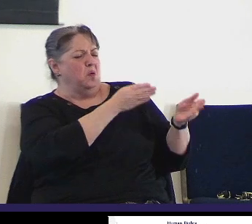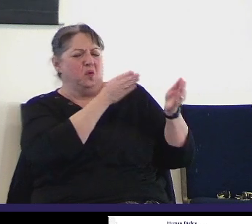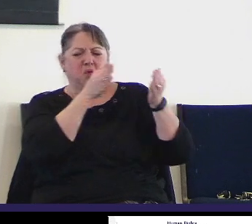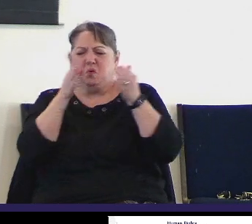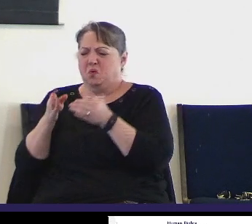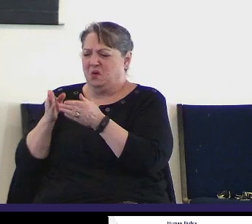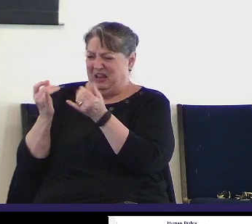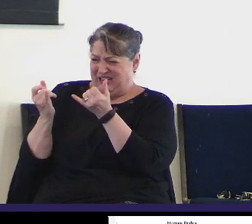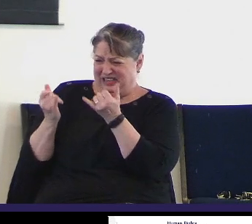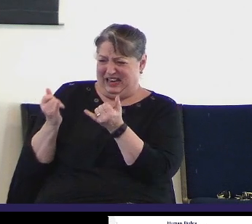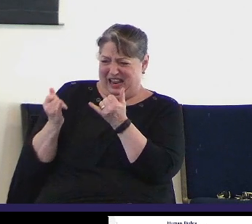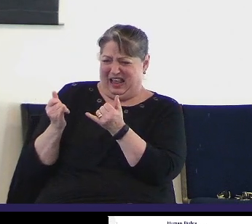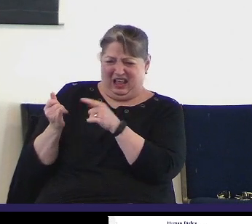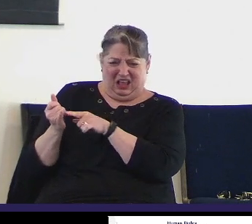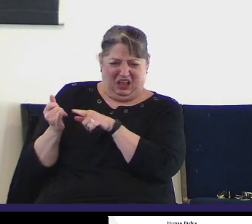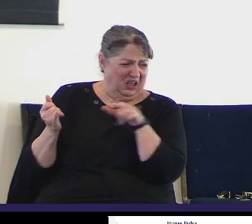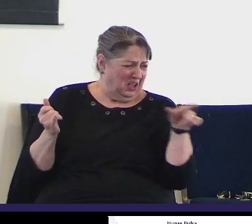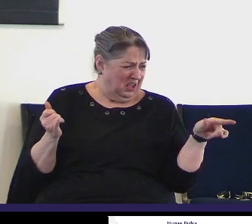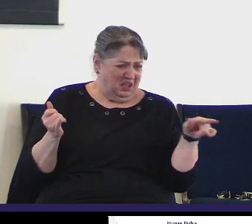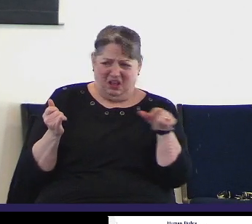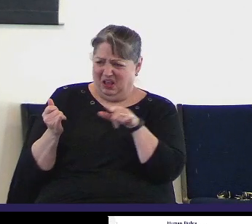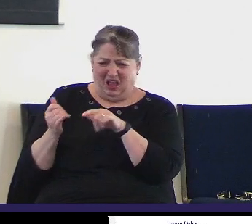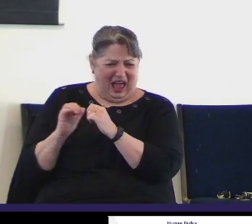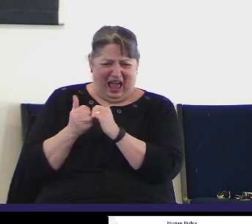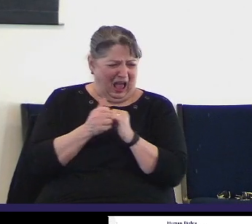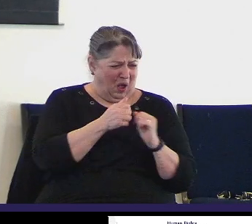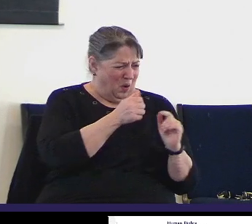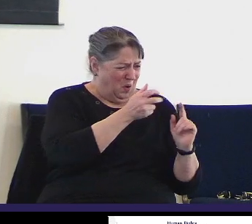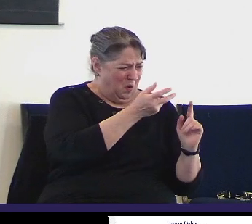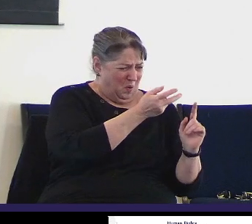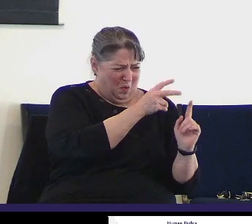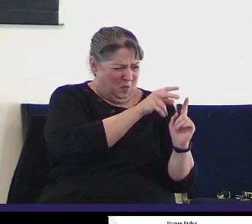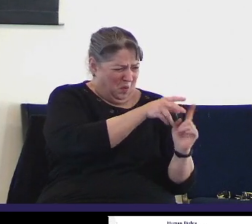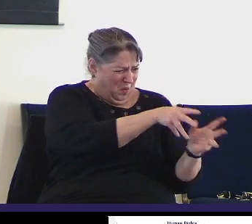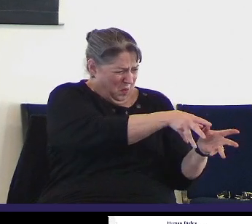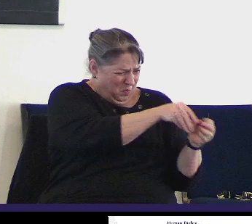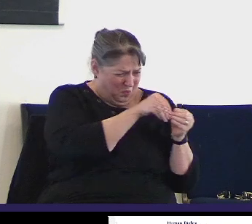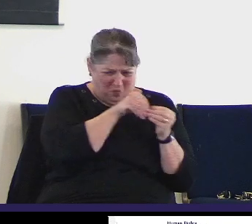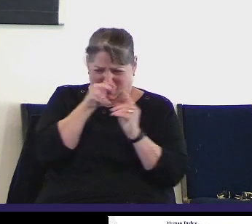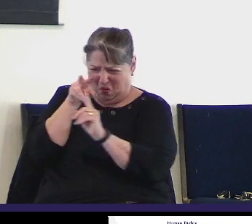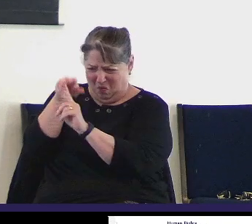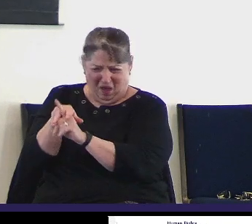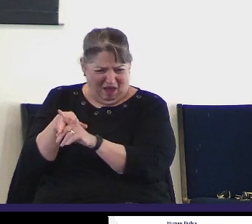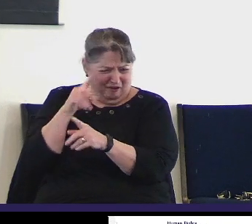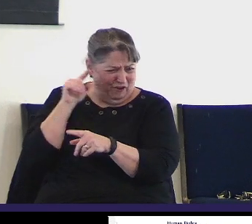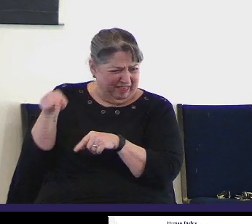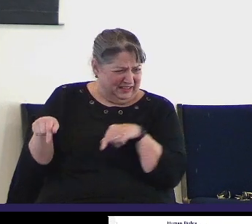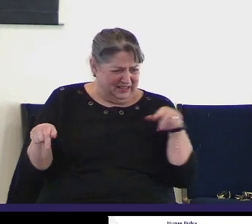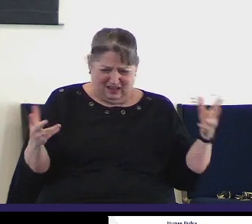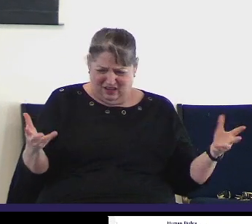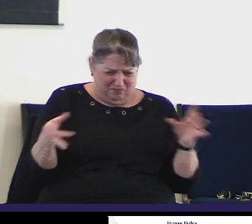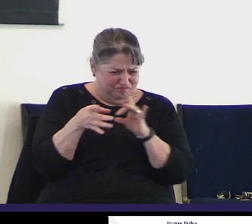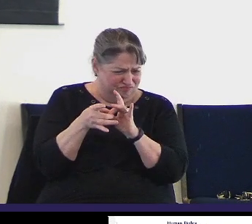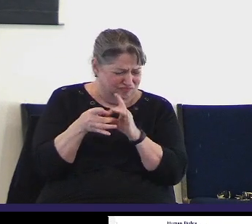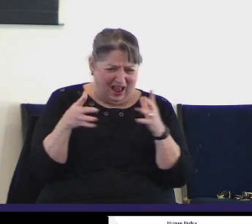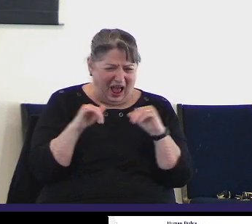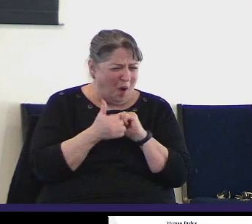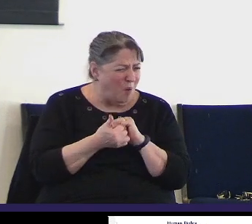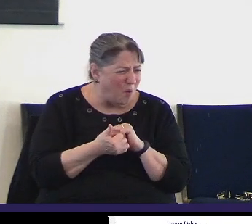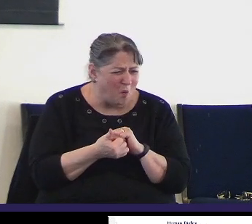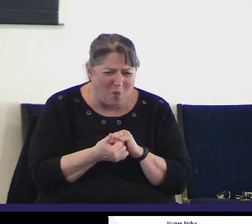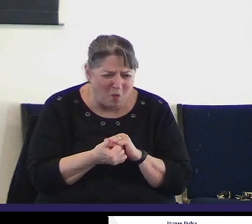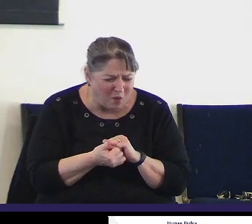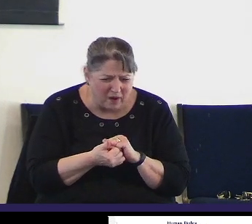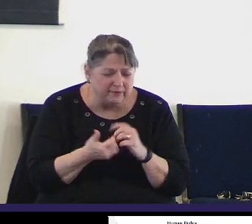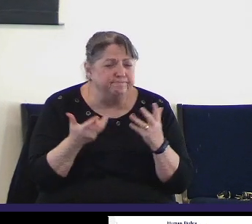connected to our own circumstances and our own situation, our own culture today. So let's consider that and let's see